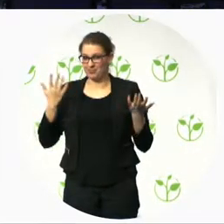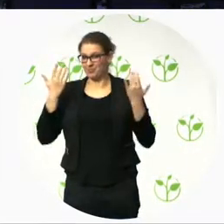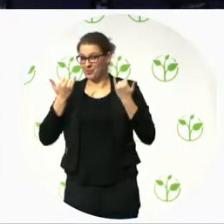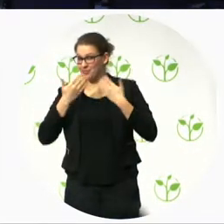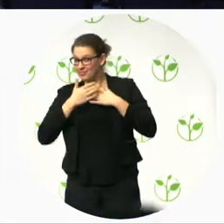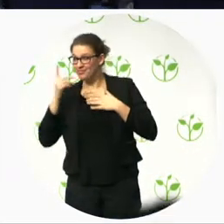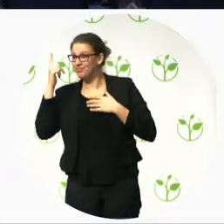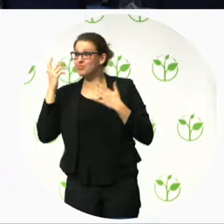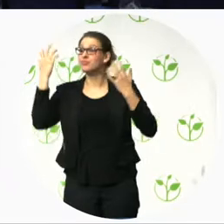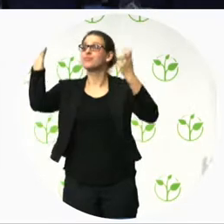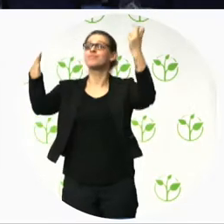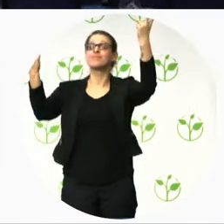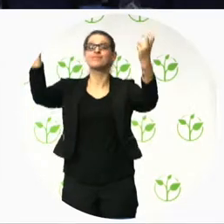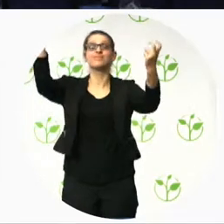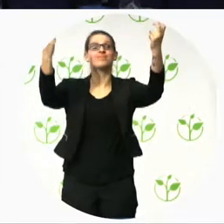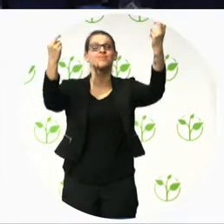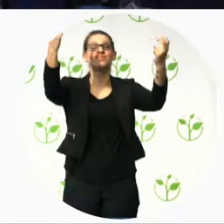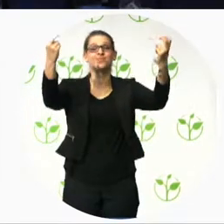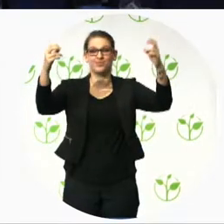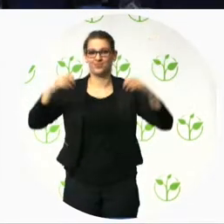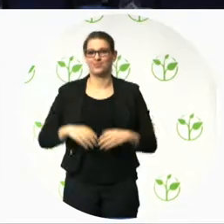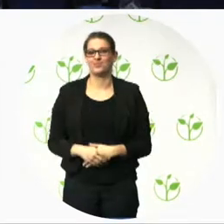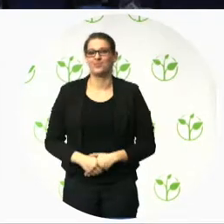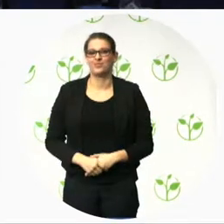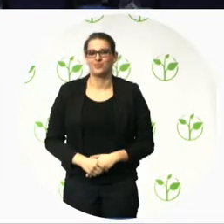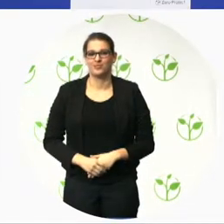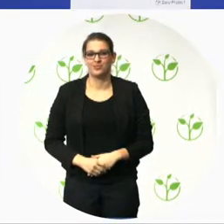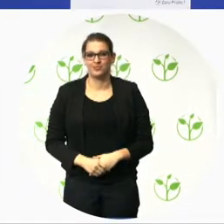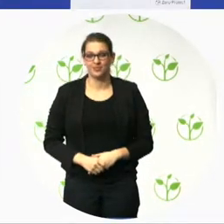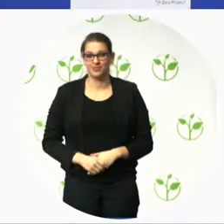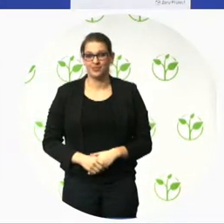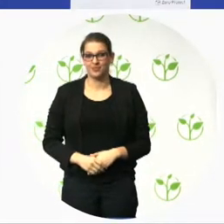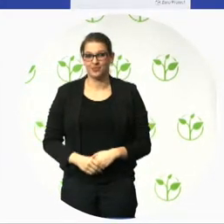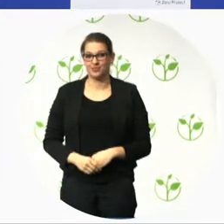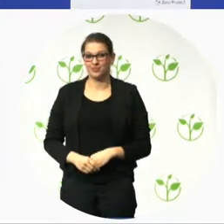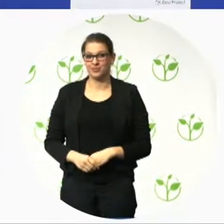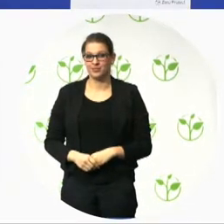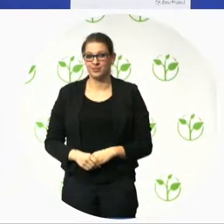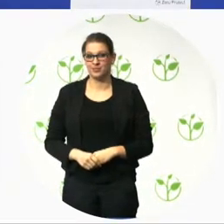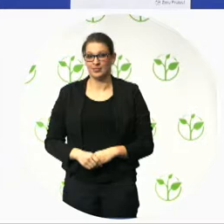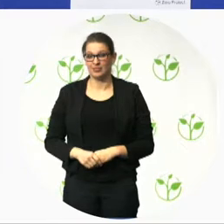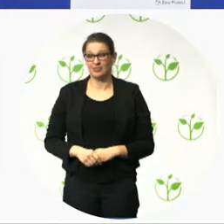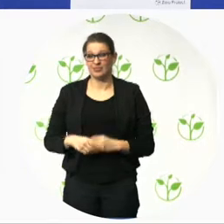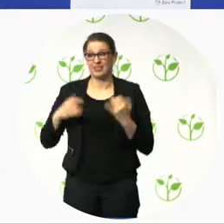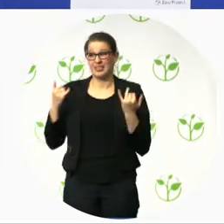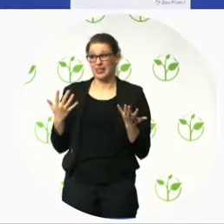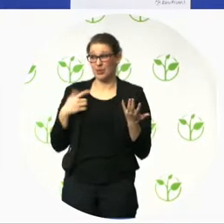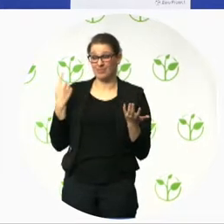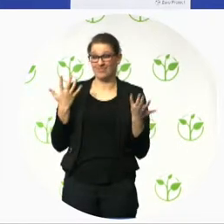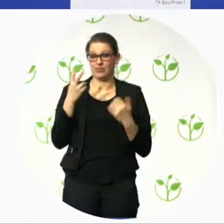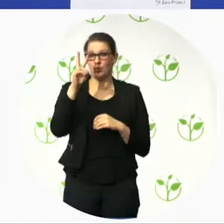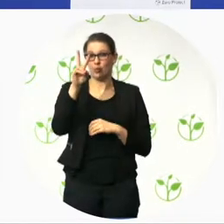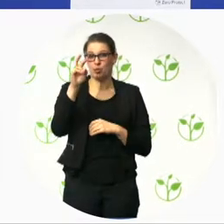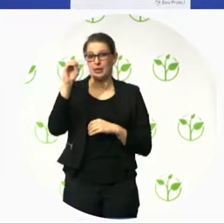we are 20 minutes late so we have a big challenge ahead of us